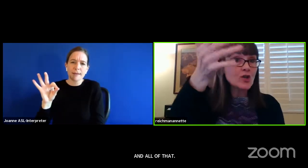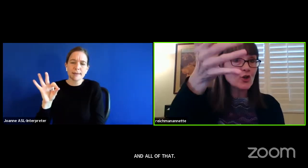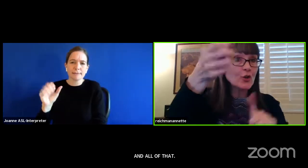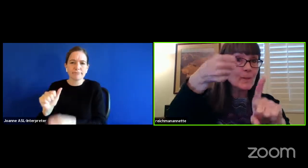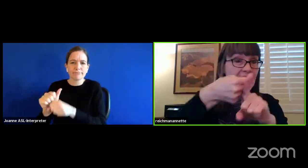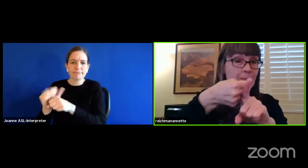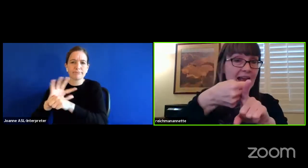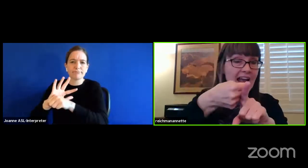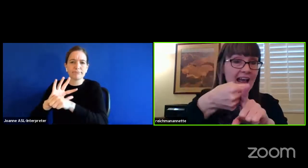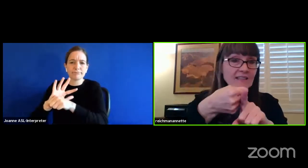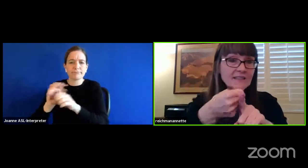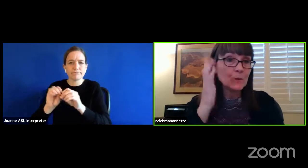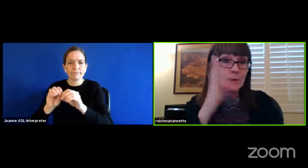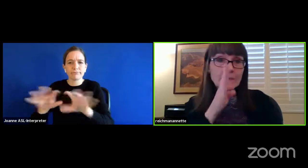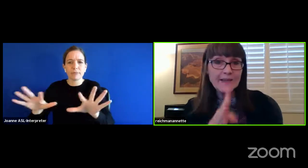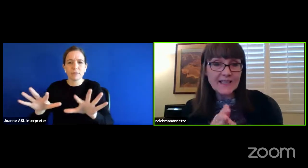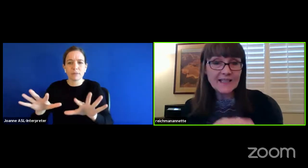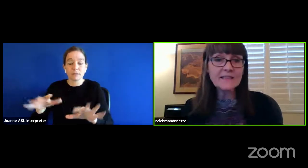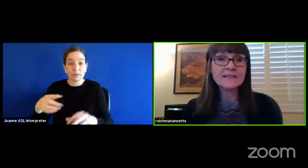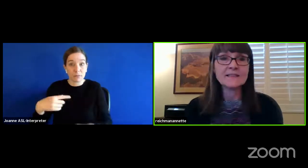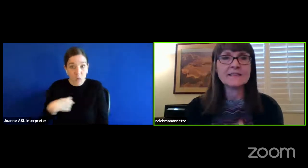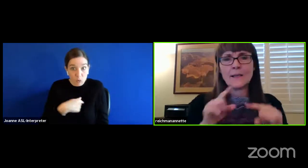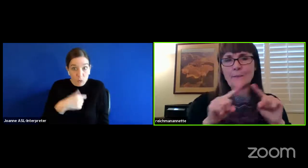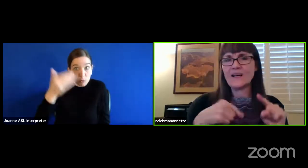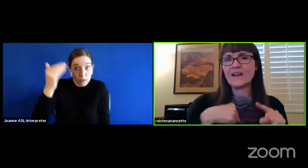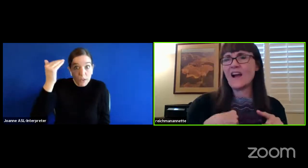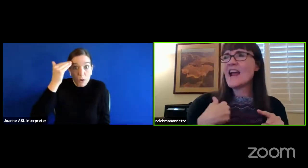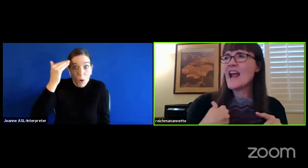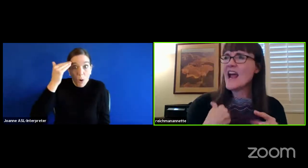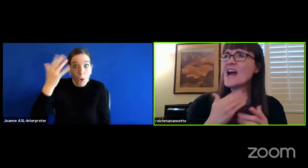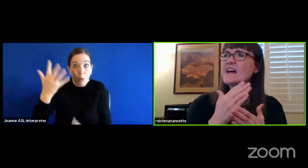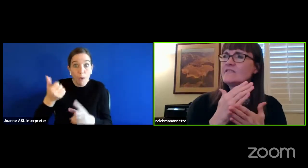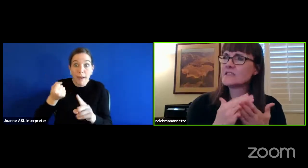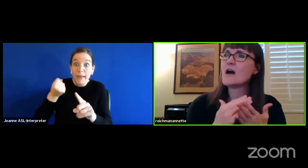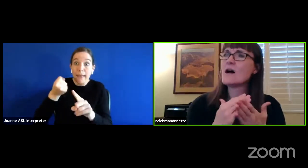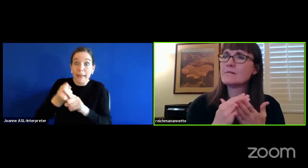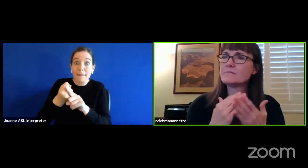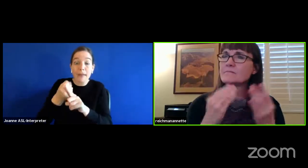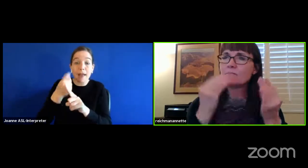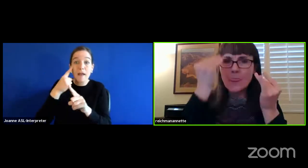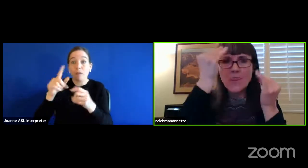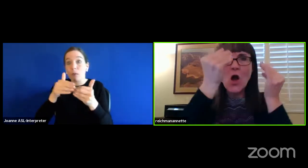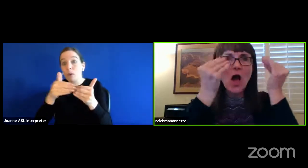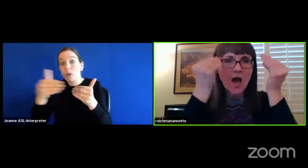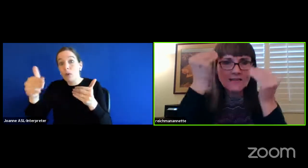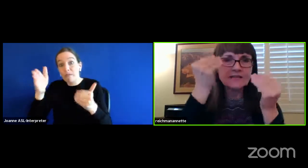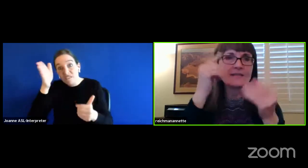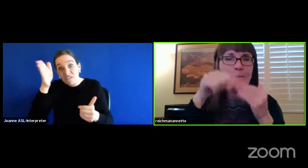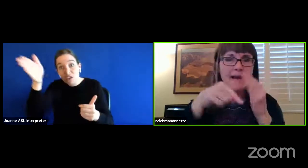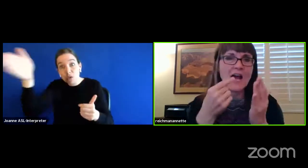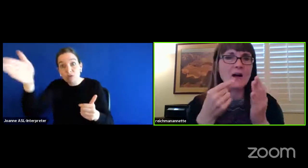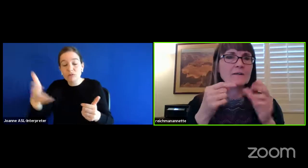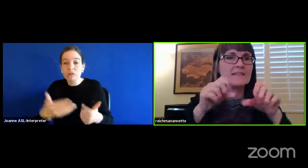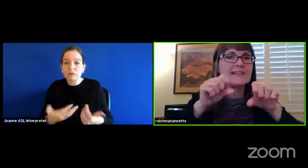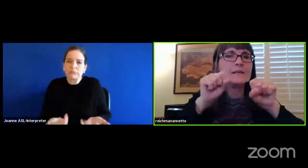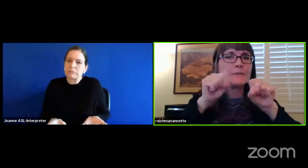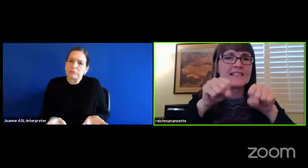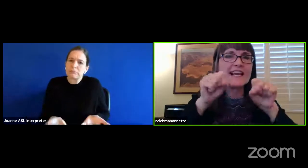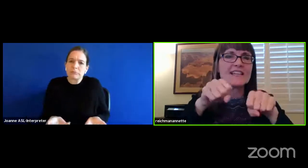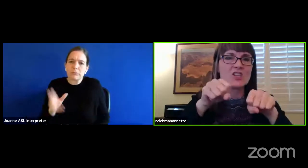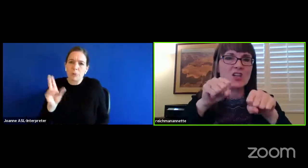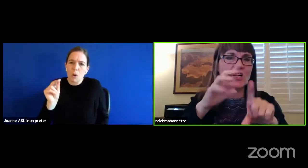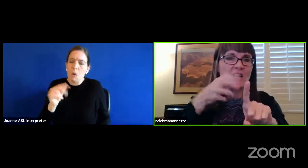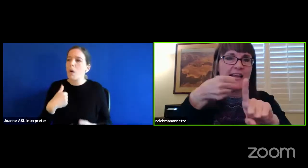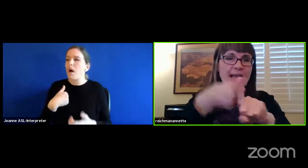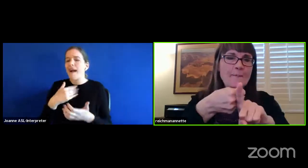the long term impacts will be, but I have some thoughts about the